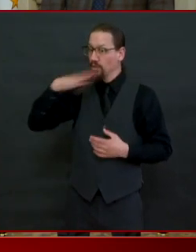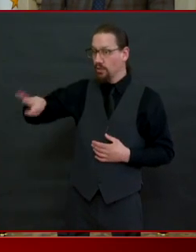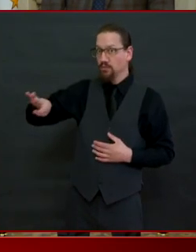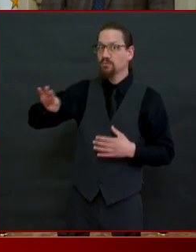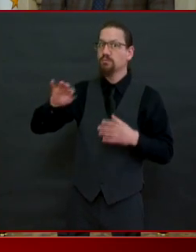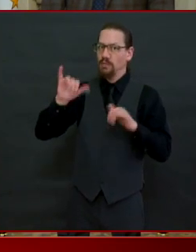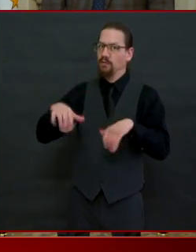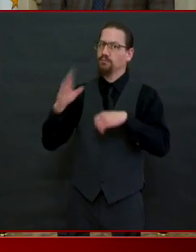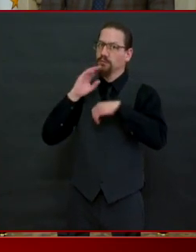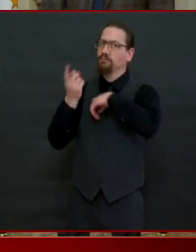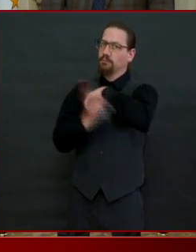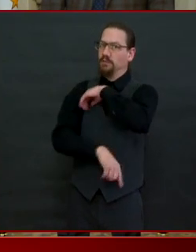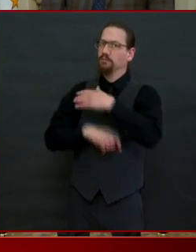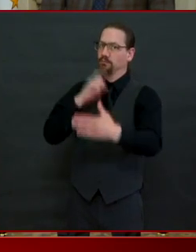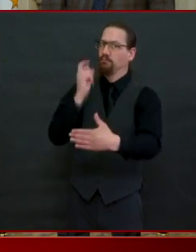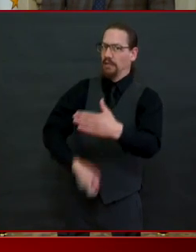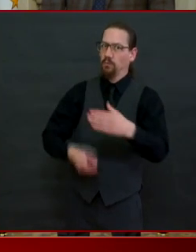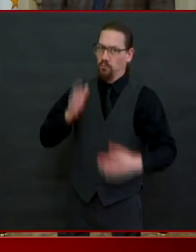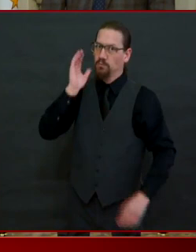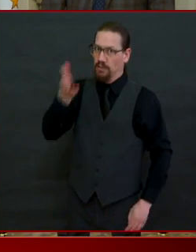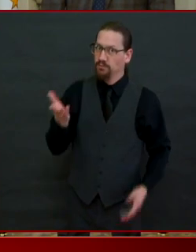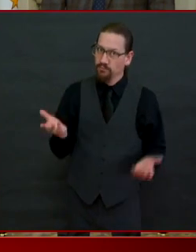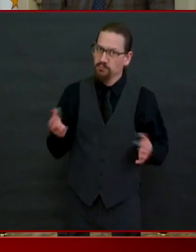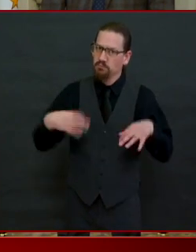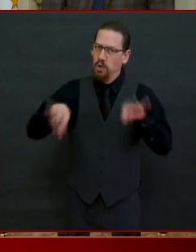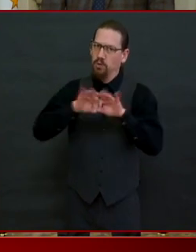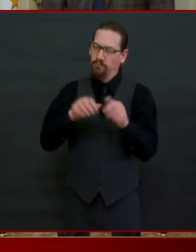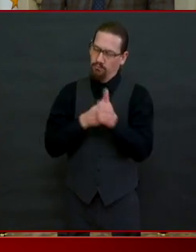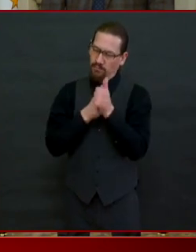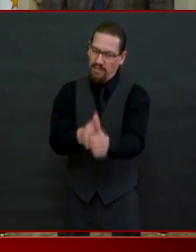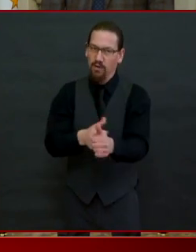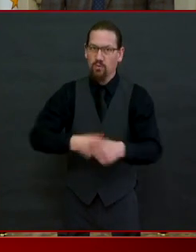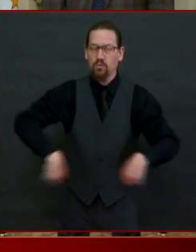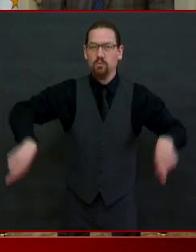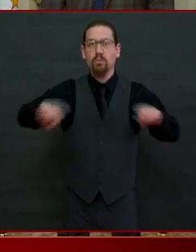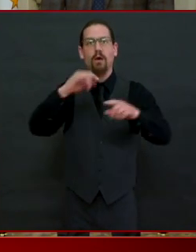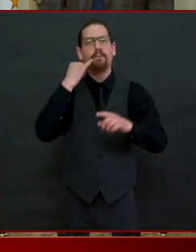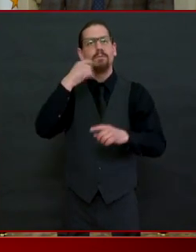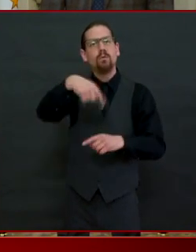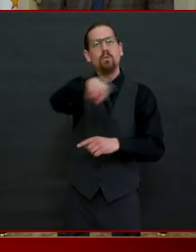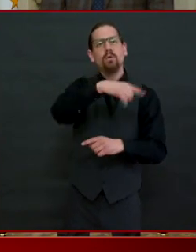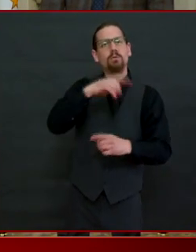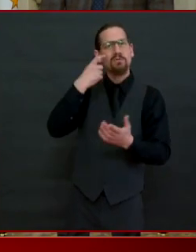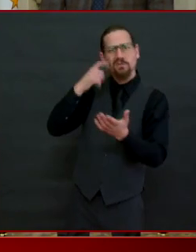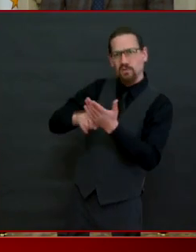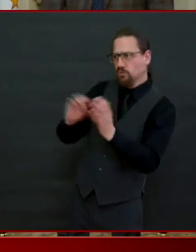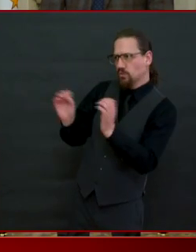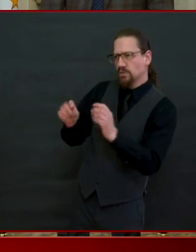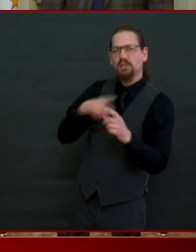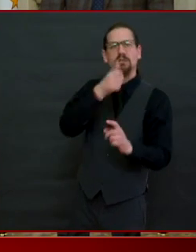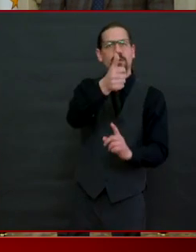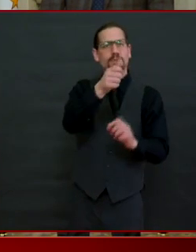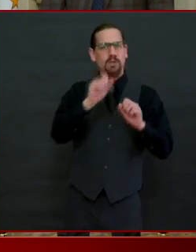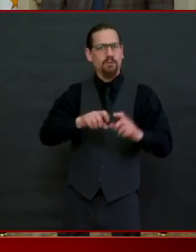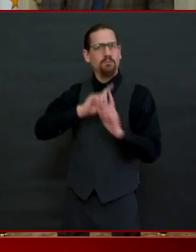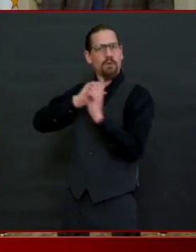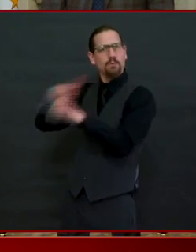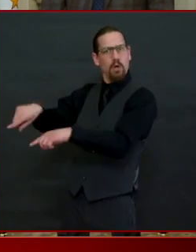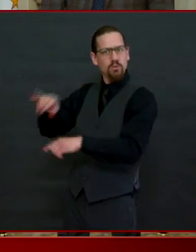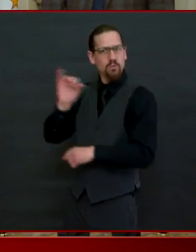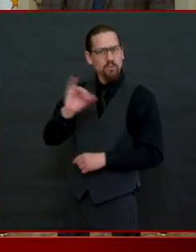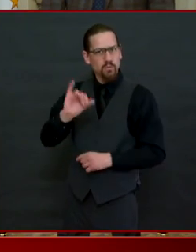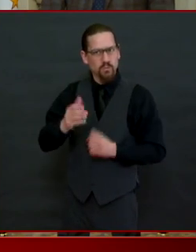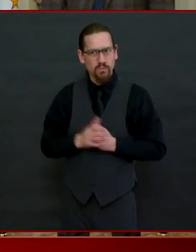let's do it let's just do it it's not fun it's not easy it's not what any of us wants to do but we know it'll work so let's make it happen